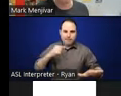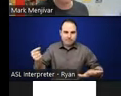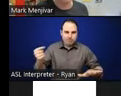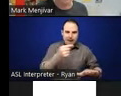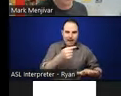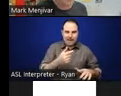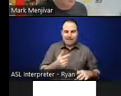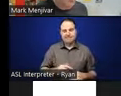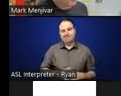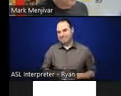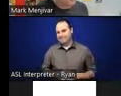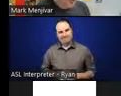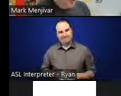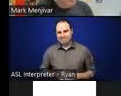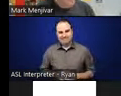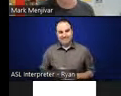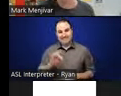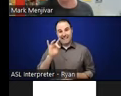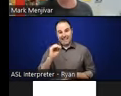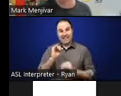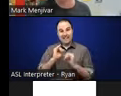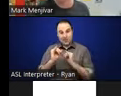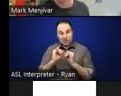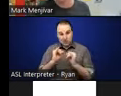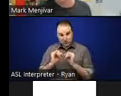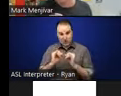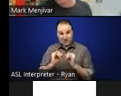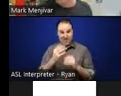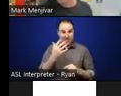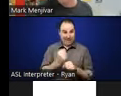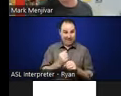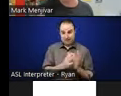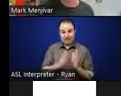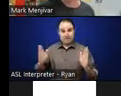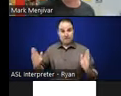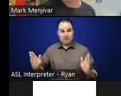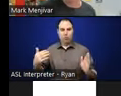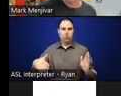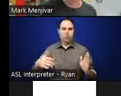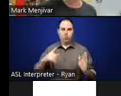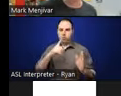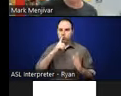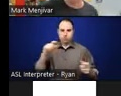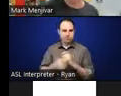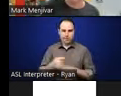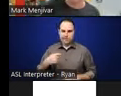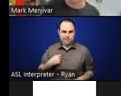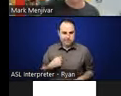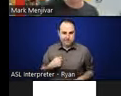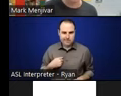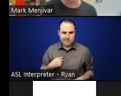five-year span was incredibly transformational to me, really, because it was a place that I fell in love